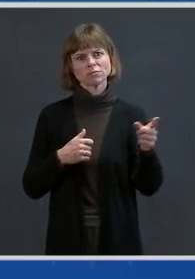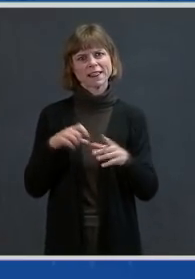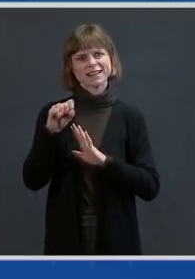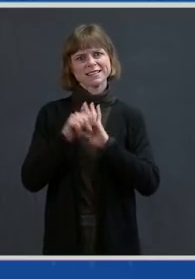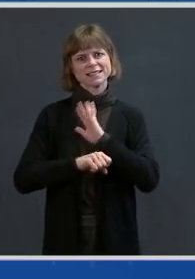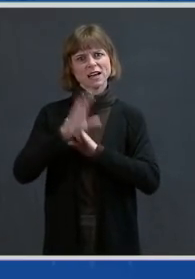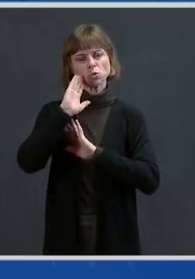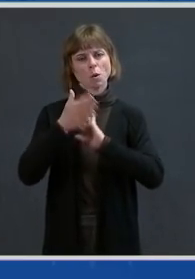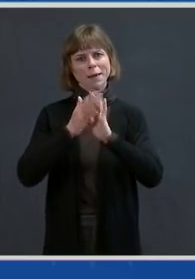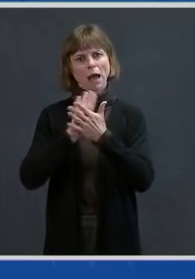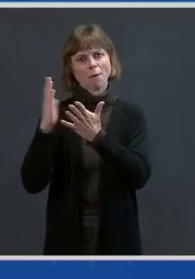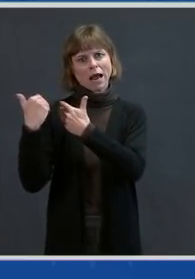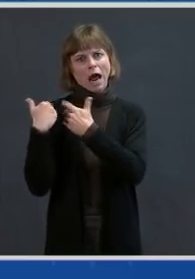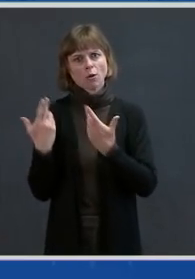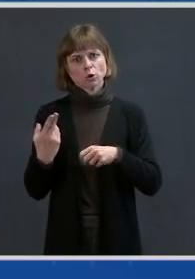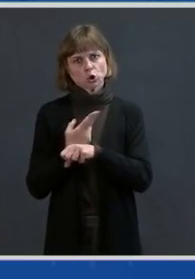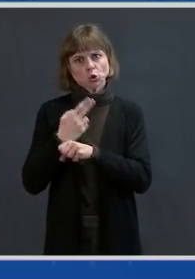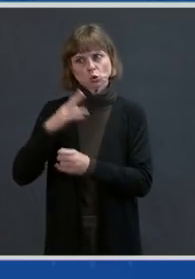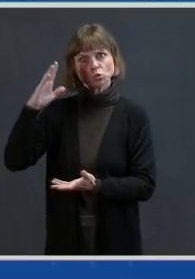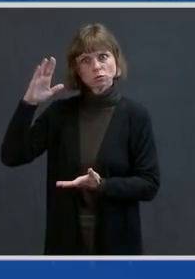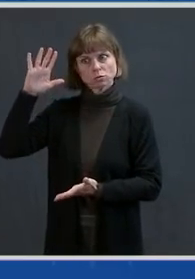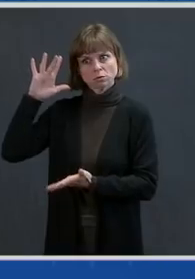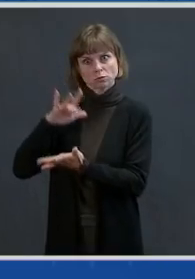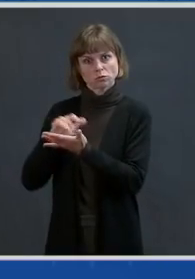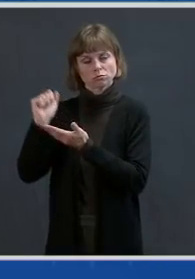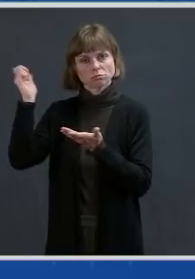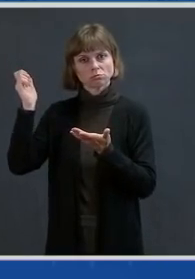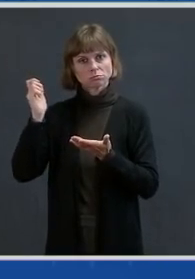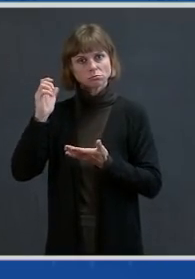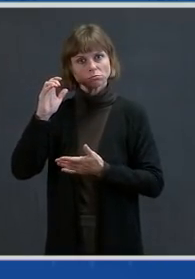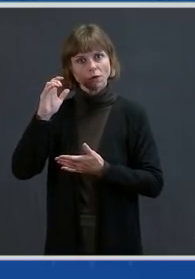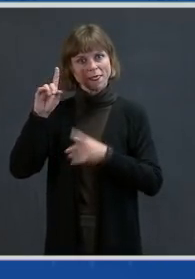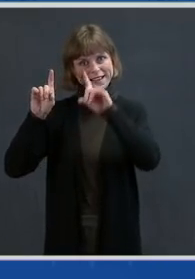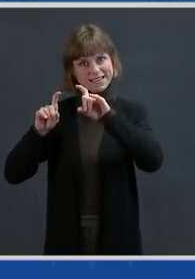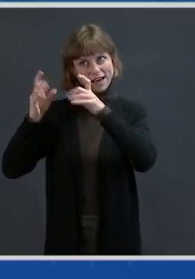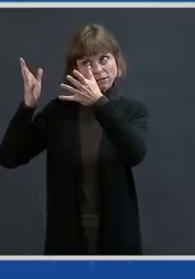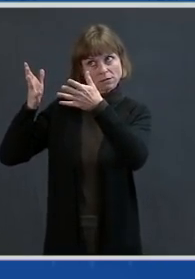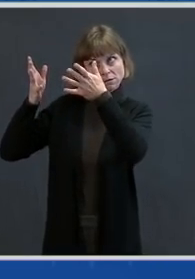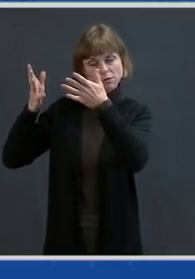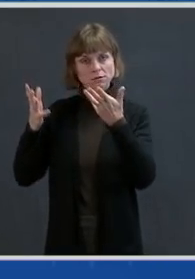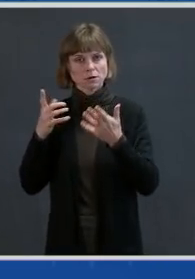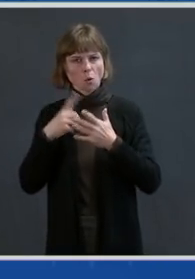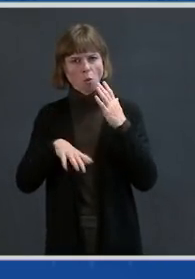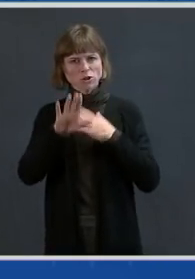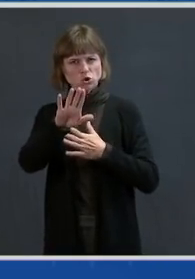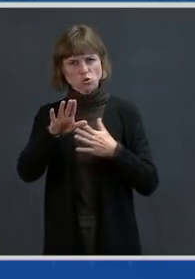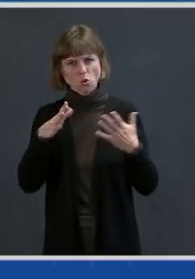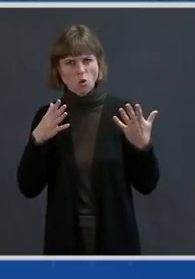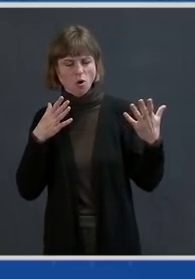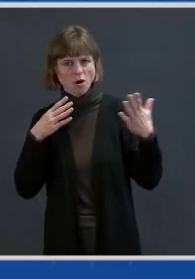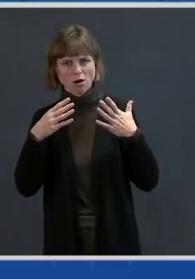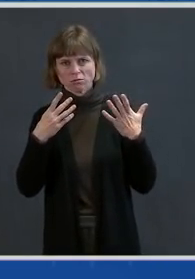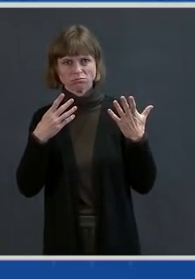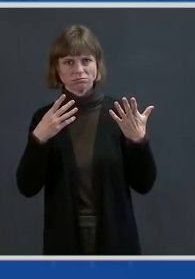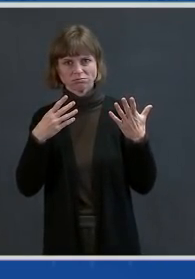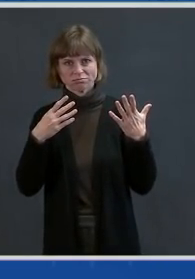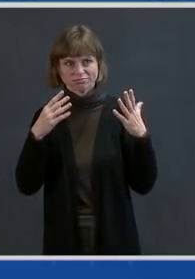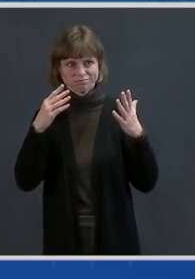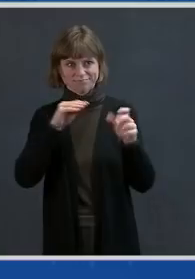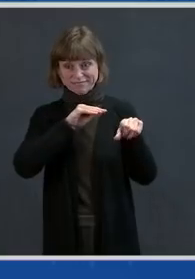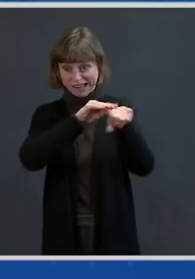providing them guidance? What's your plan going forward on that? Thank you, Ann. Let me give you some of the answer now, and then